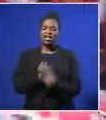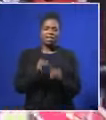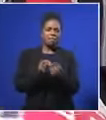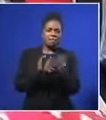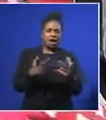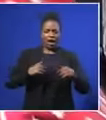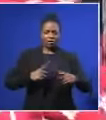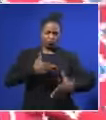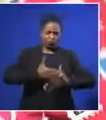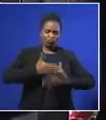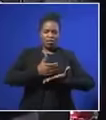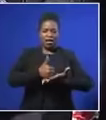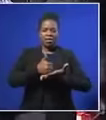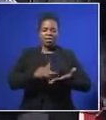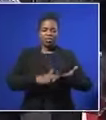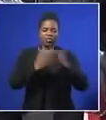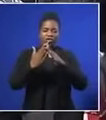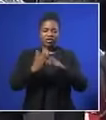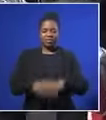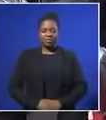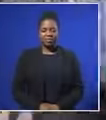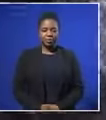have carried out good deeds in his memory.